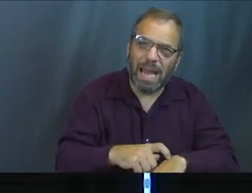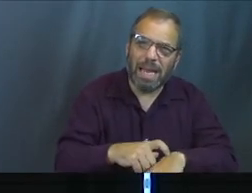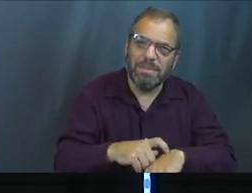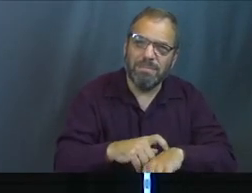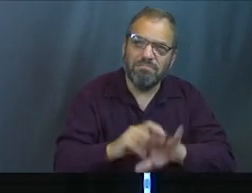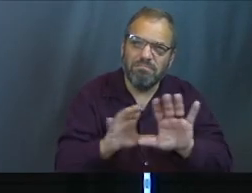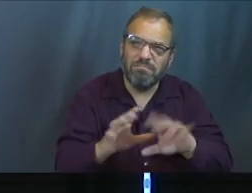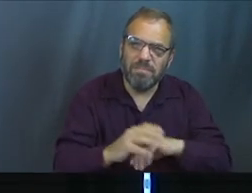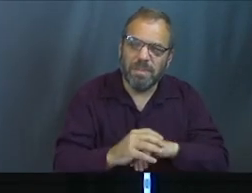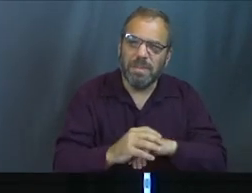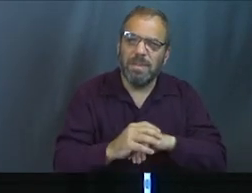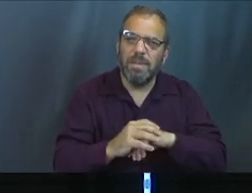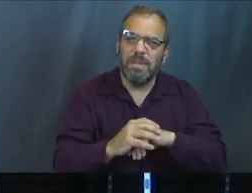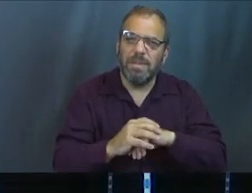kidding.